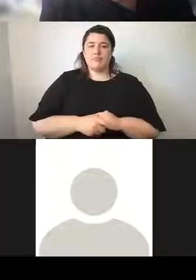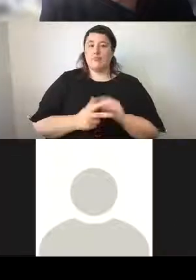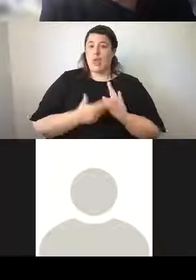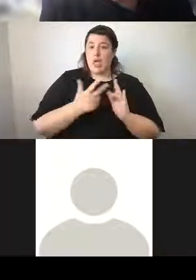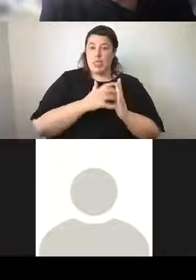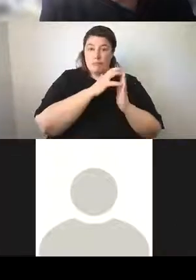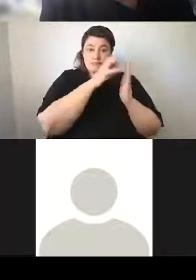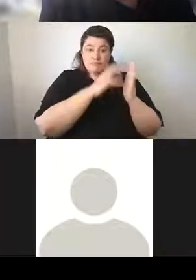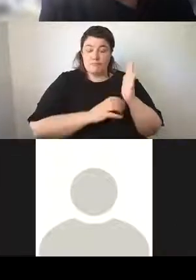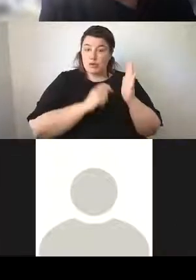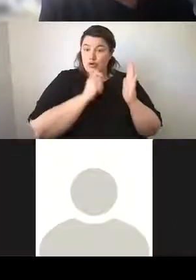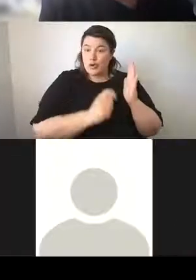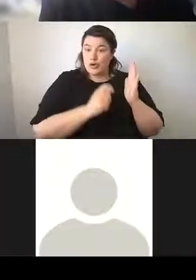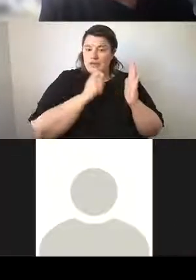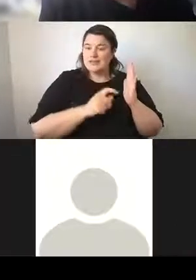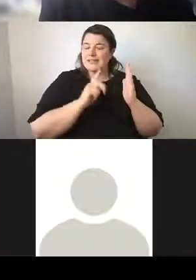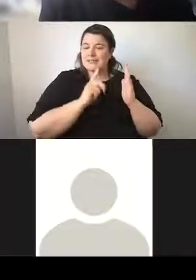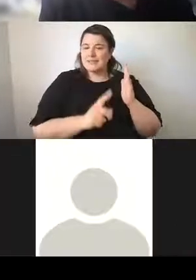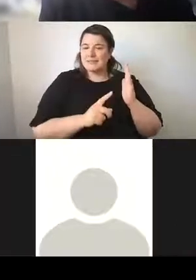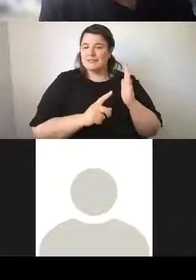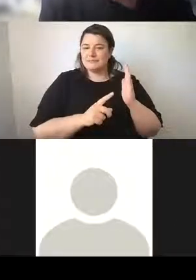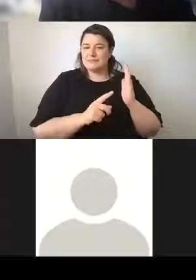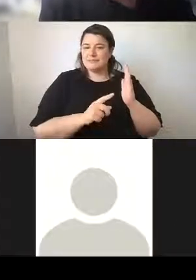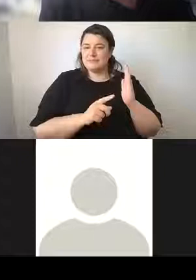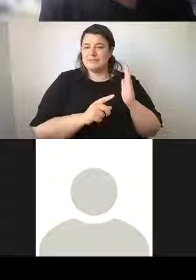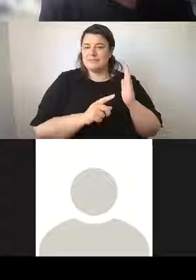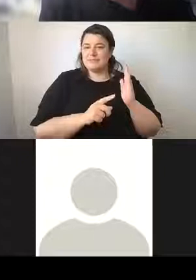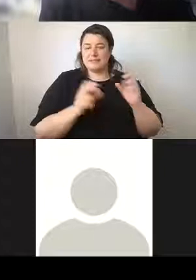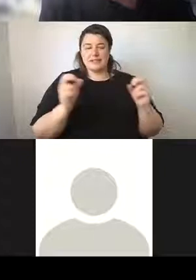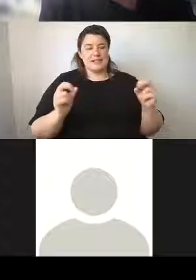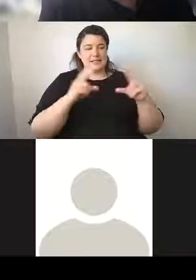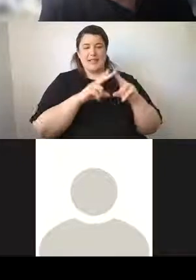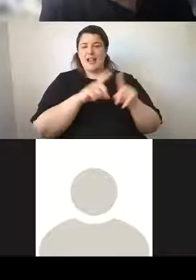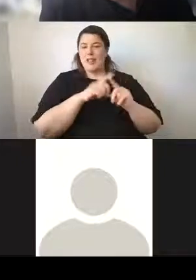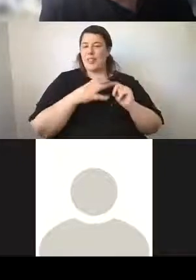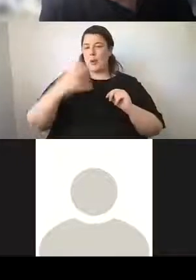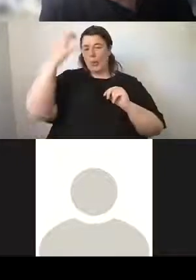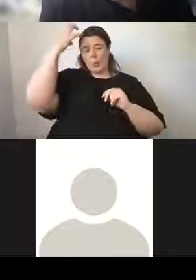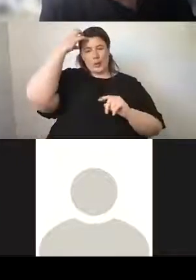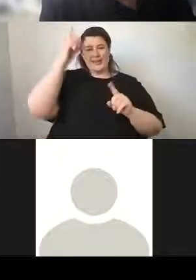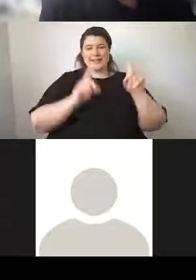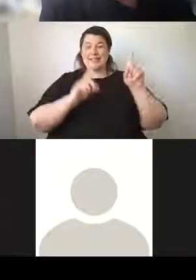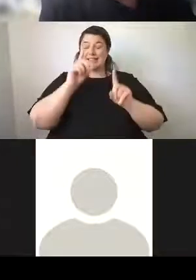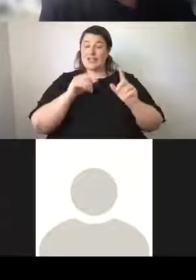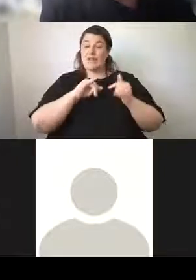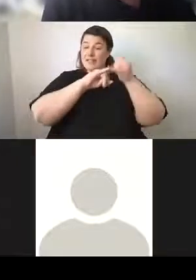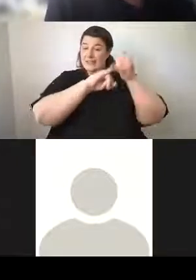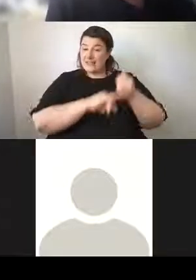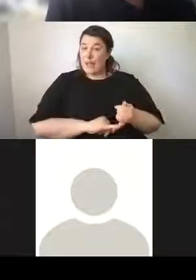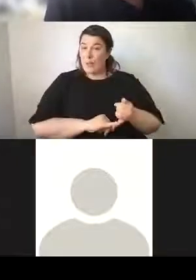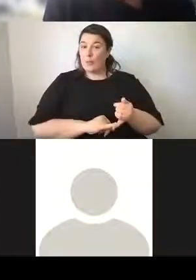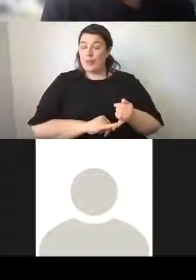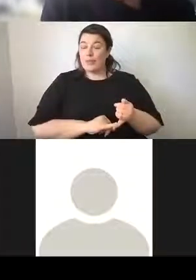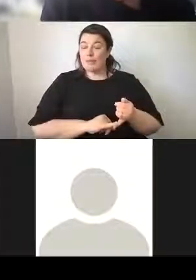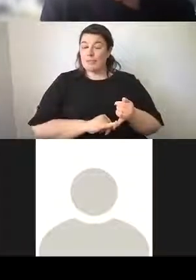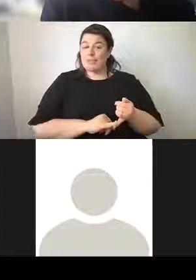praises and calling Sydney the Queen City of the South. So when you can, take